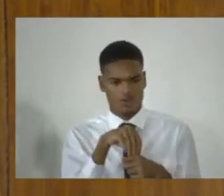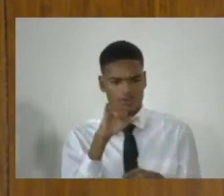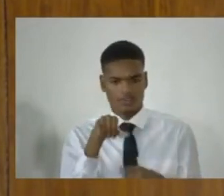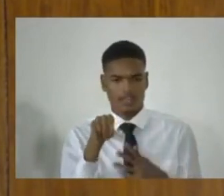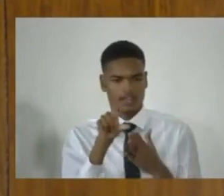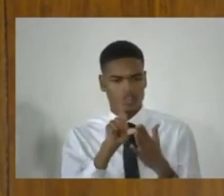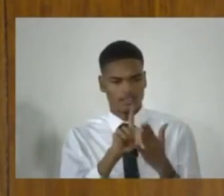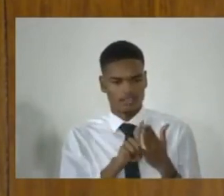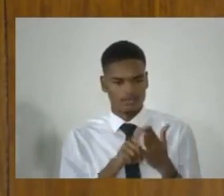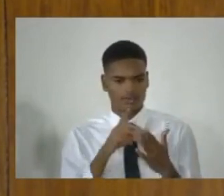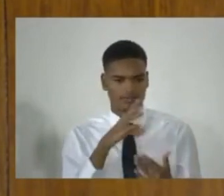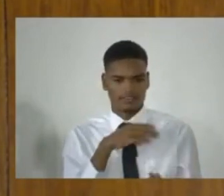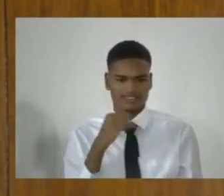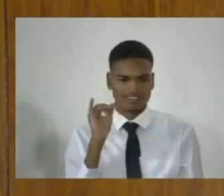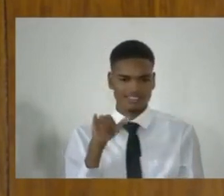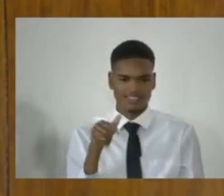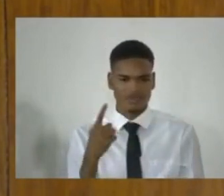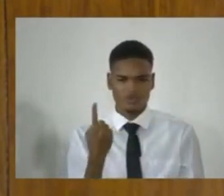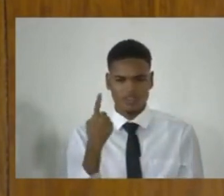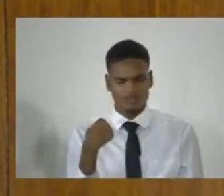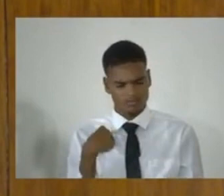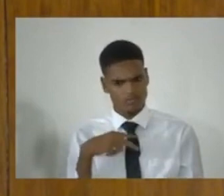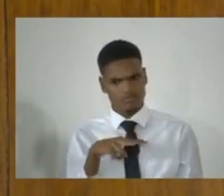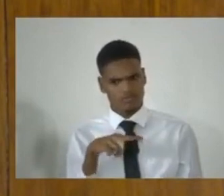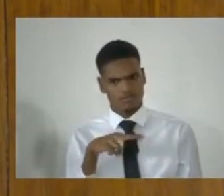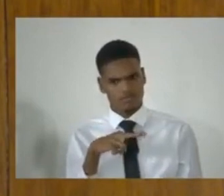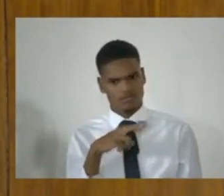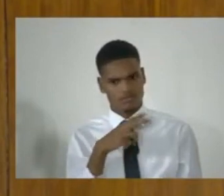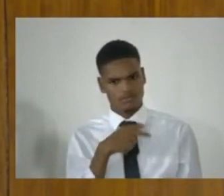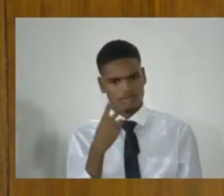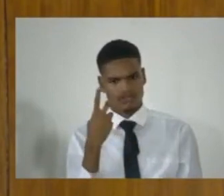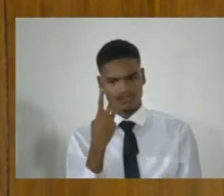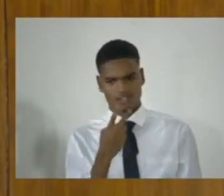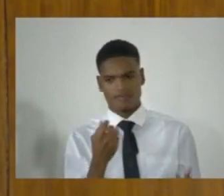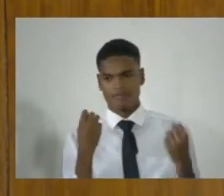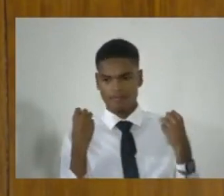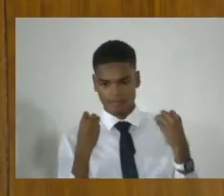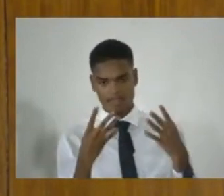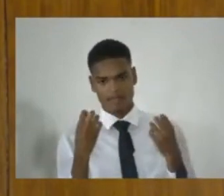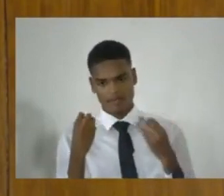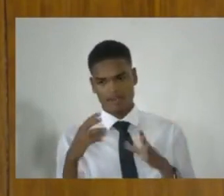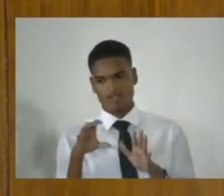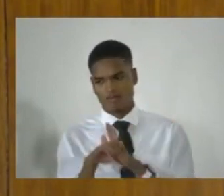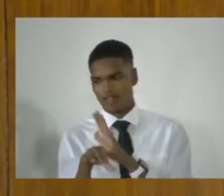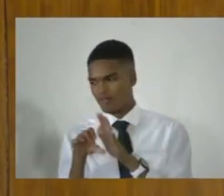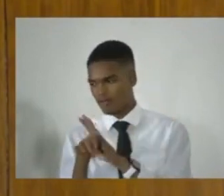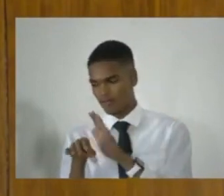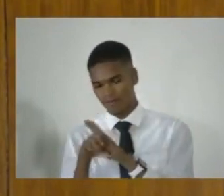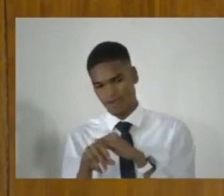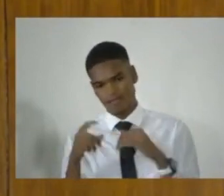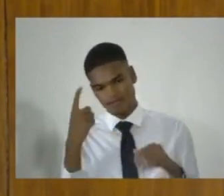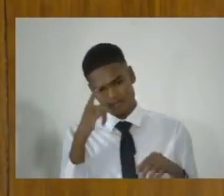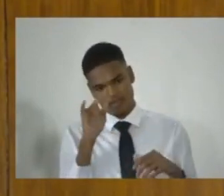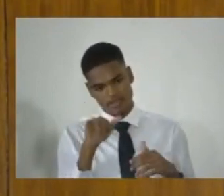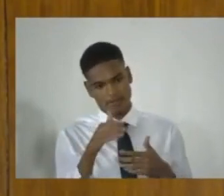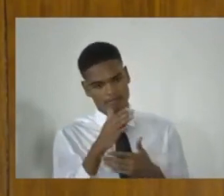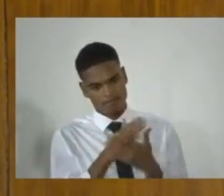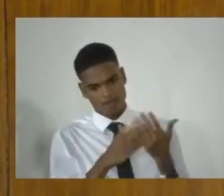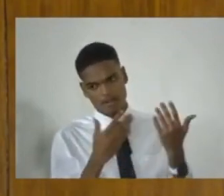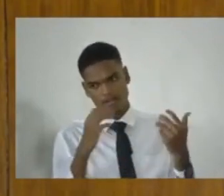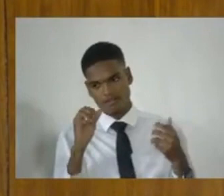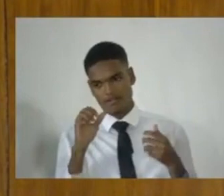And that's just one that jumped out at me. As I said, there are many offenses in that part of the Act,